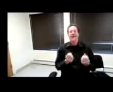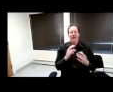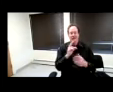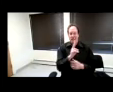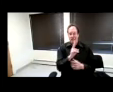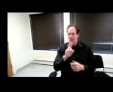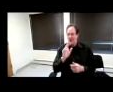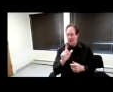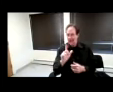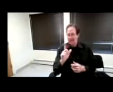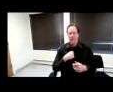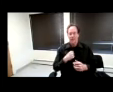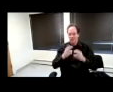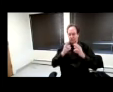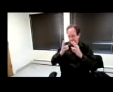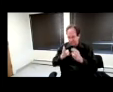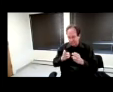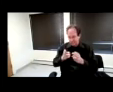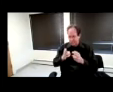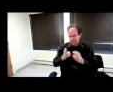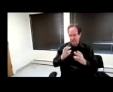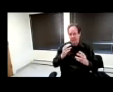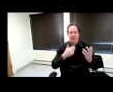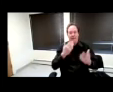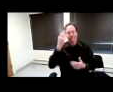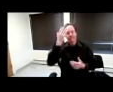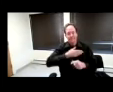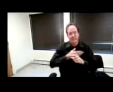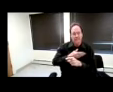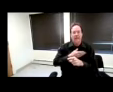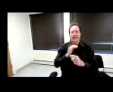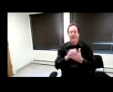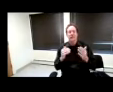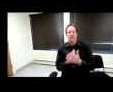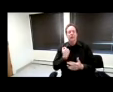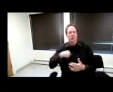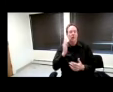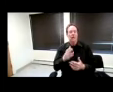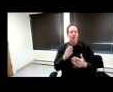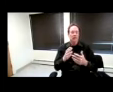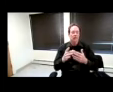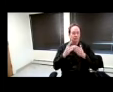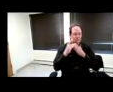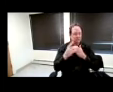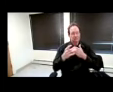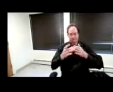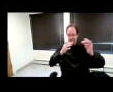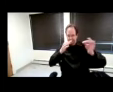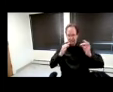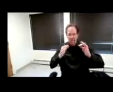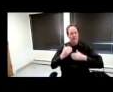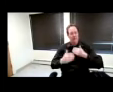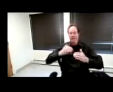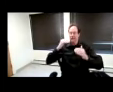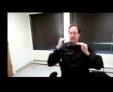weird places. It's new. So, we just would walk through every step of the process with our